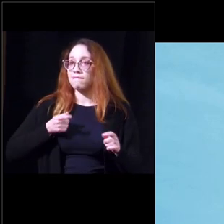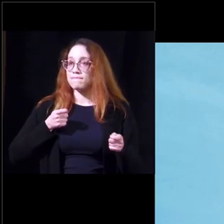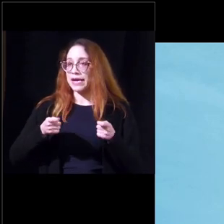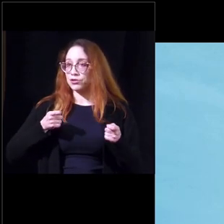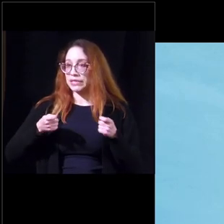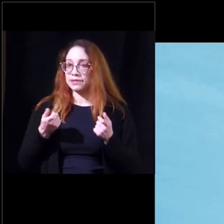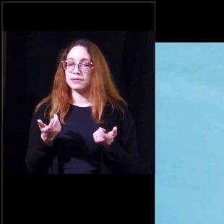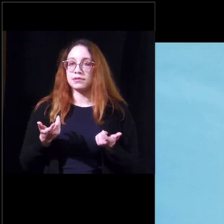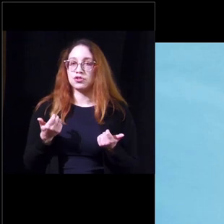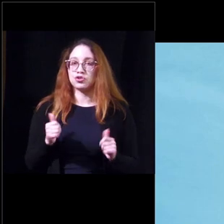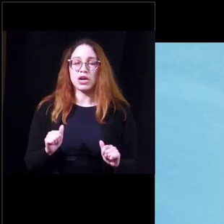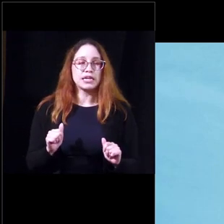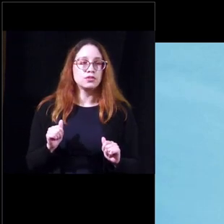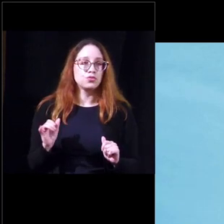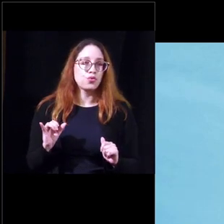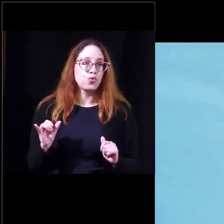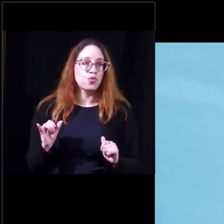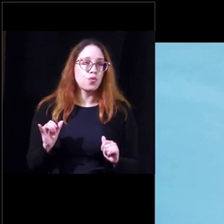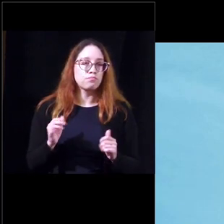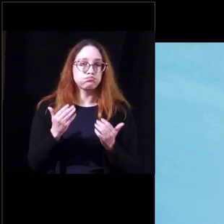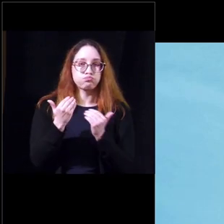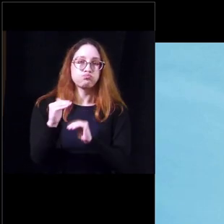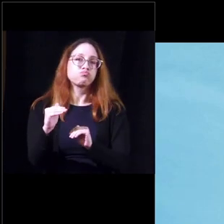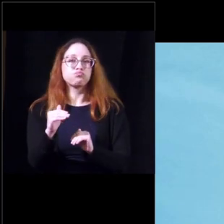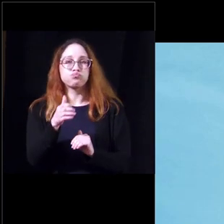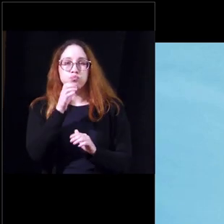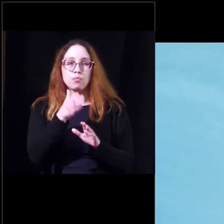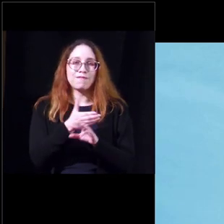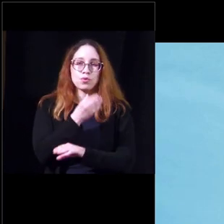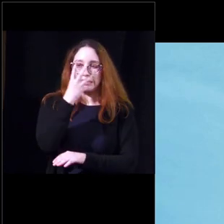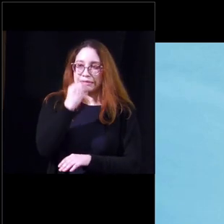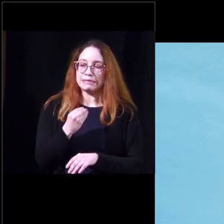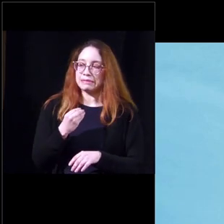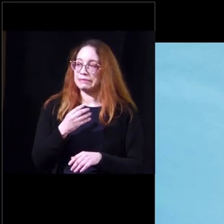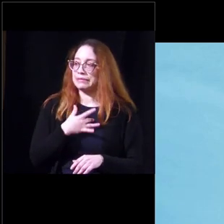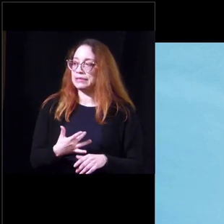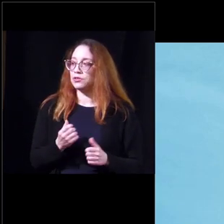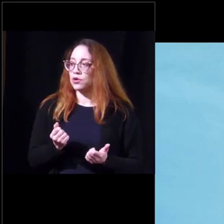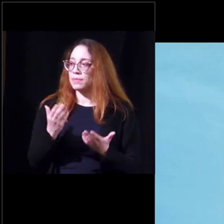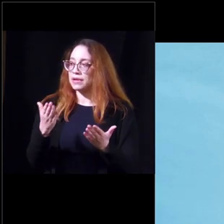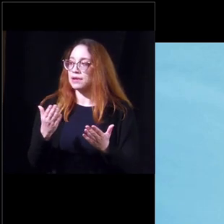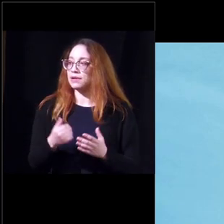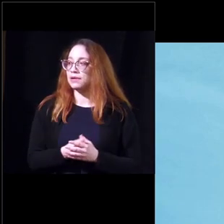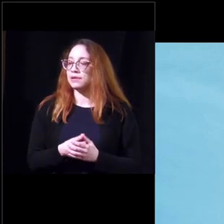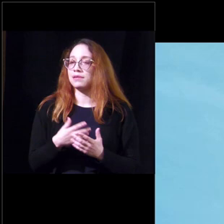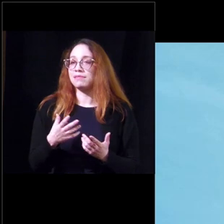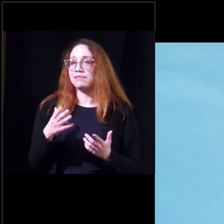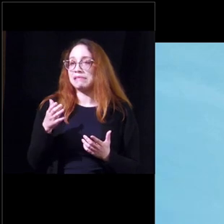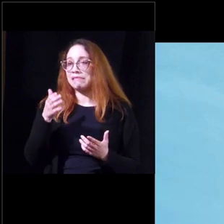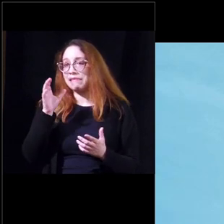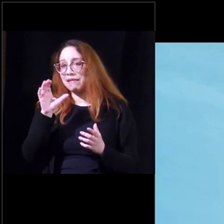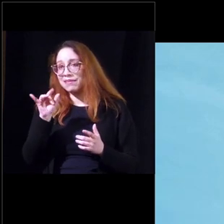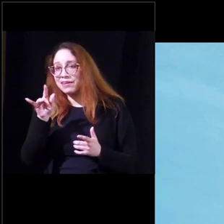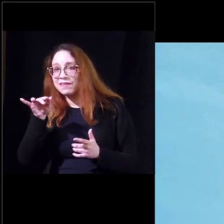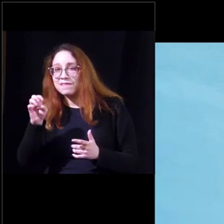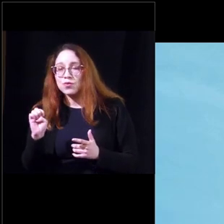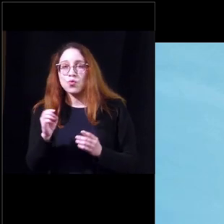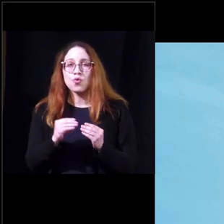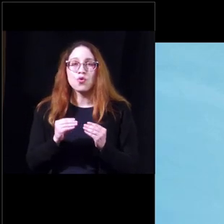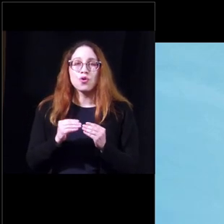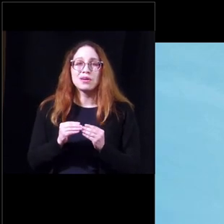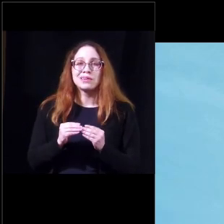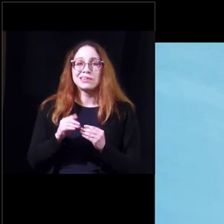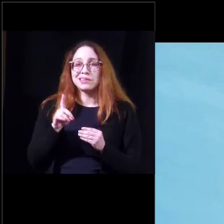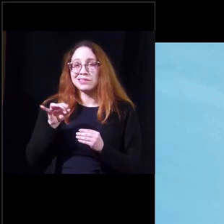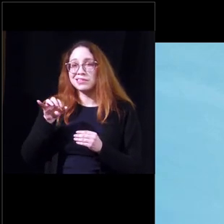uh trying to restrict fluid before bedtime is often recommended caffeine reduction caffeine is both a